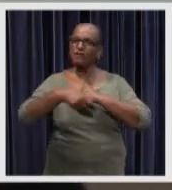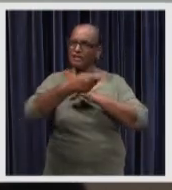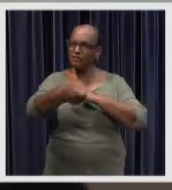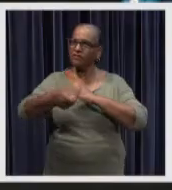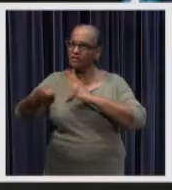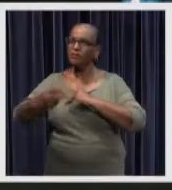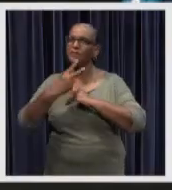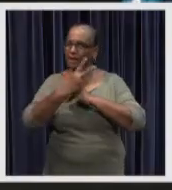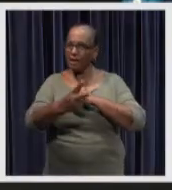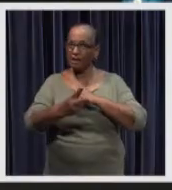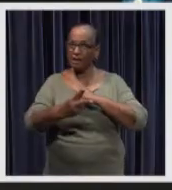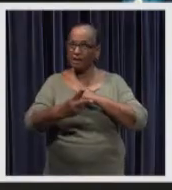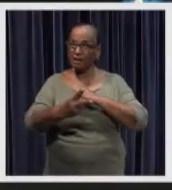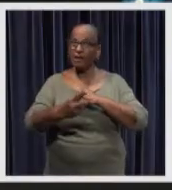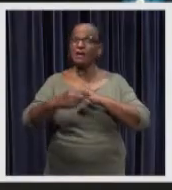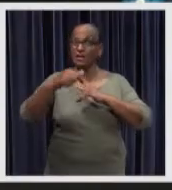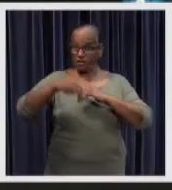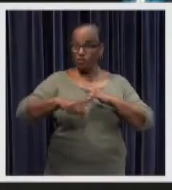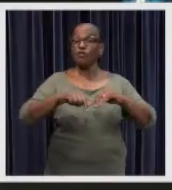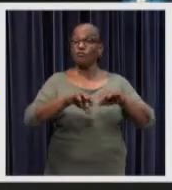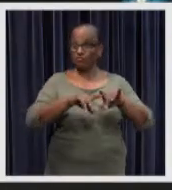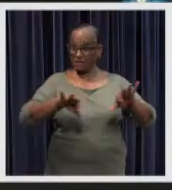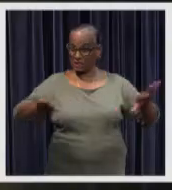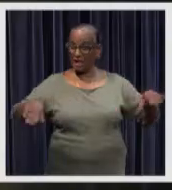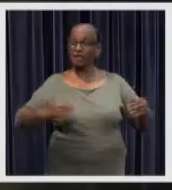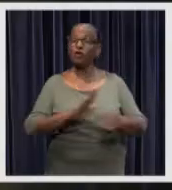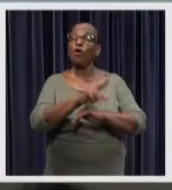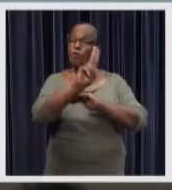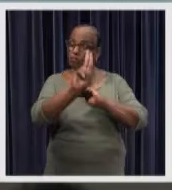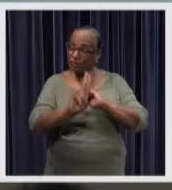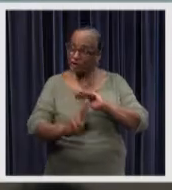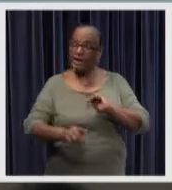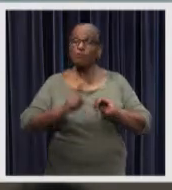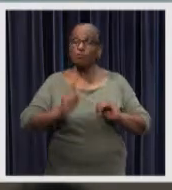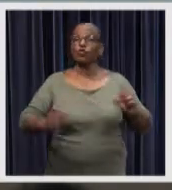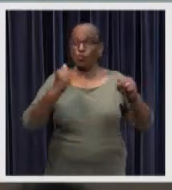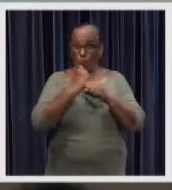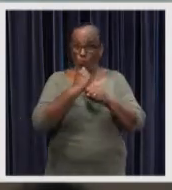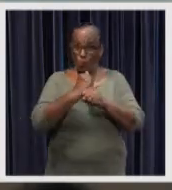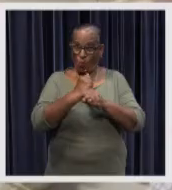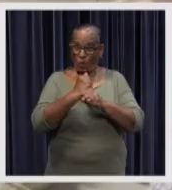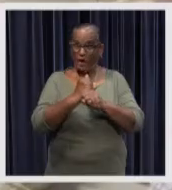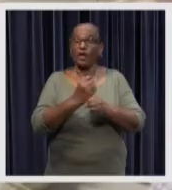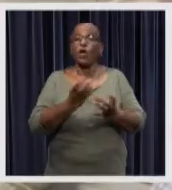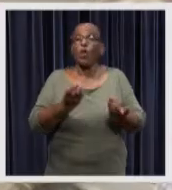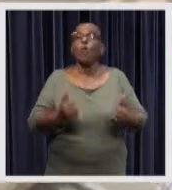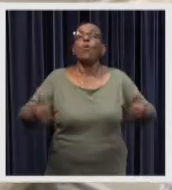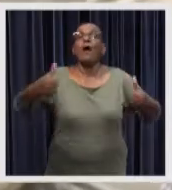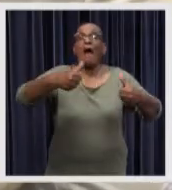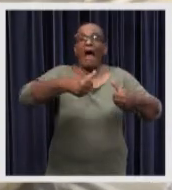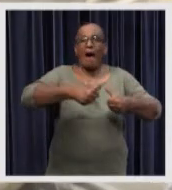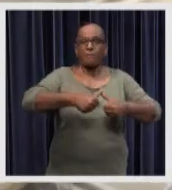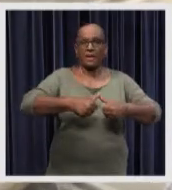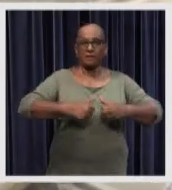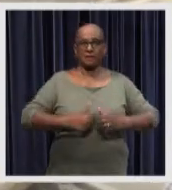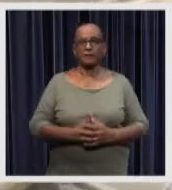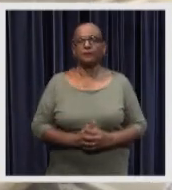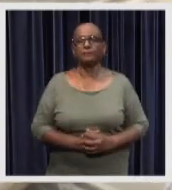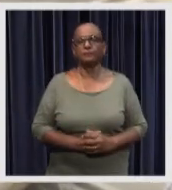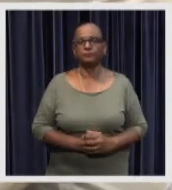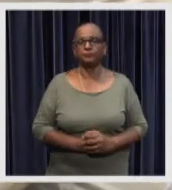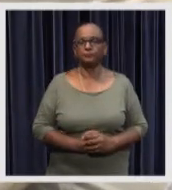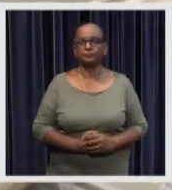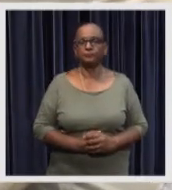to submit the conclusions to their countries it is therefore necessary to work on the